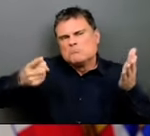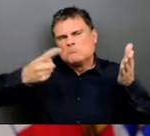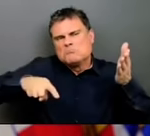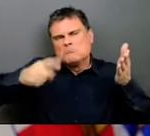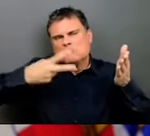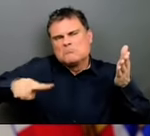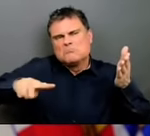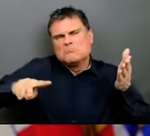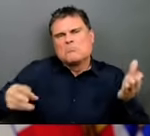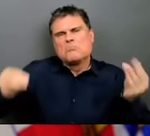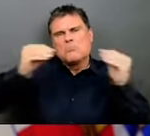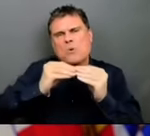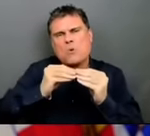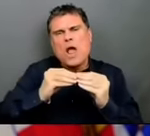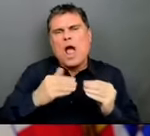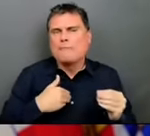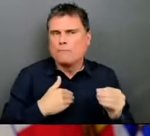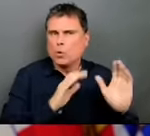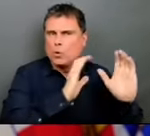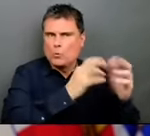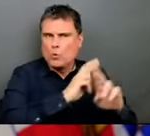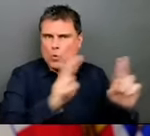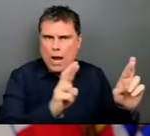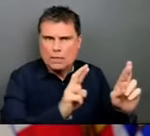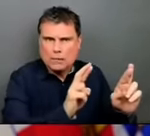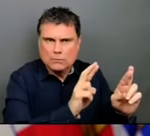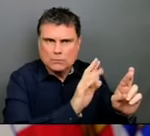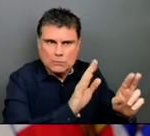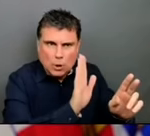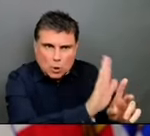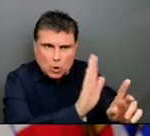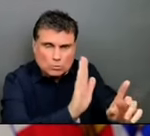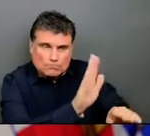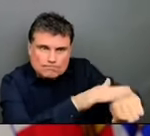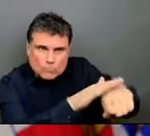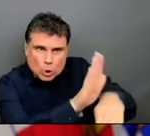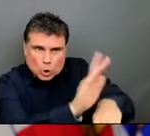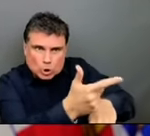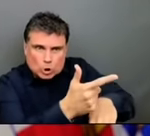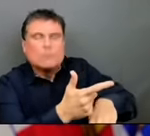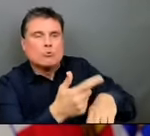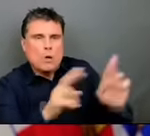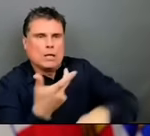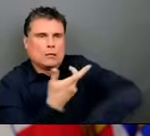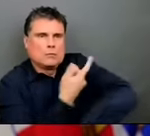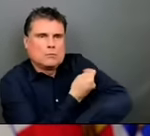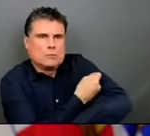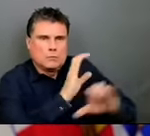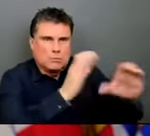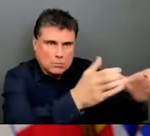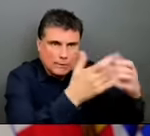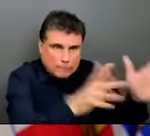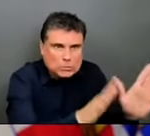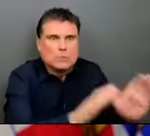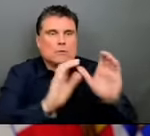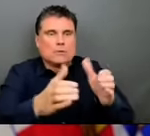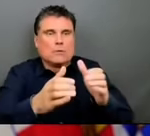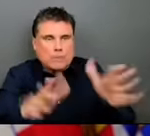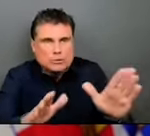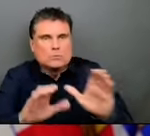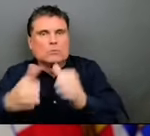groups for some people and we are working on the working out of the other higher groups that were